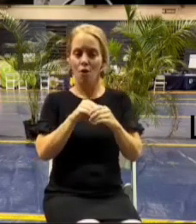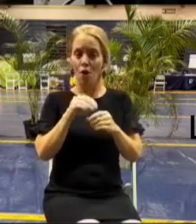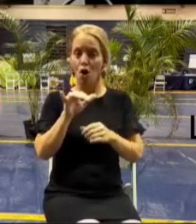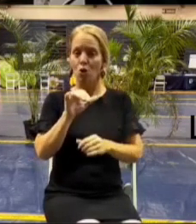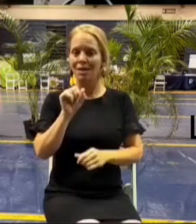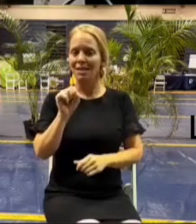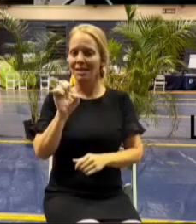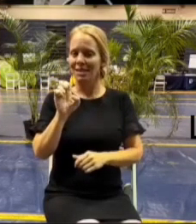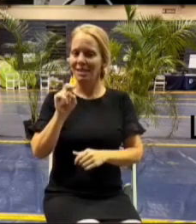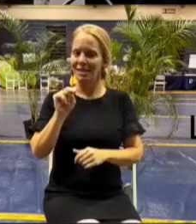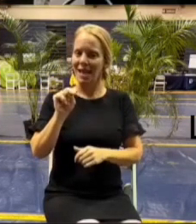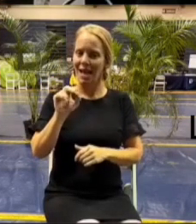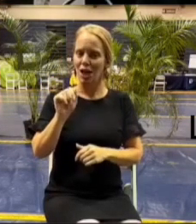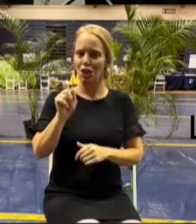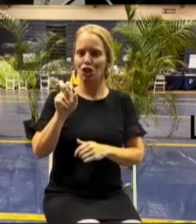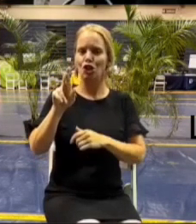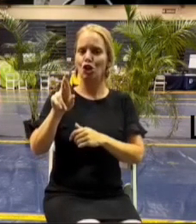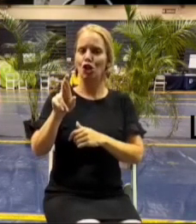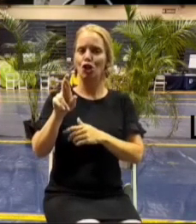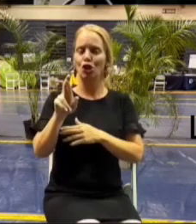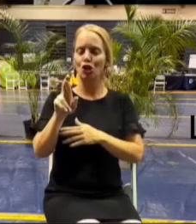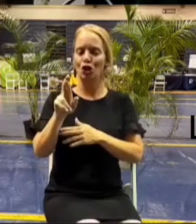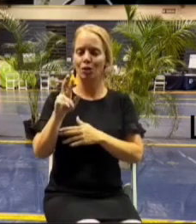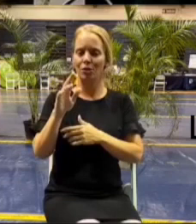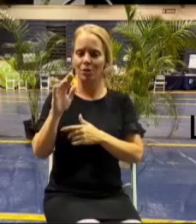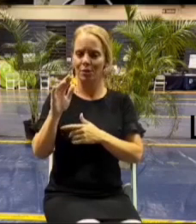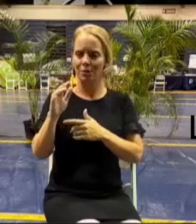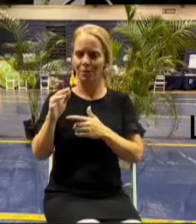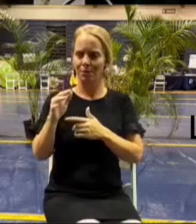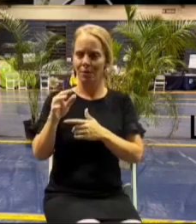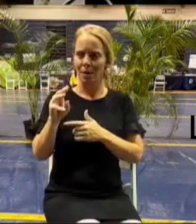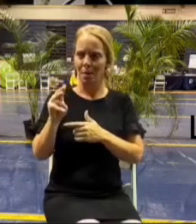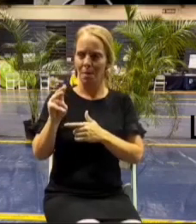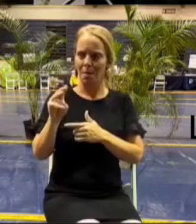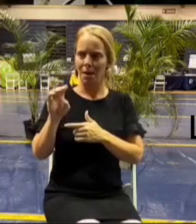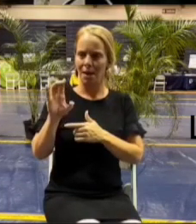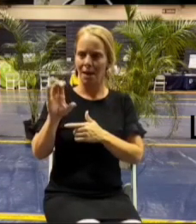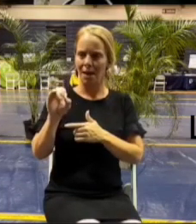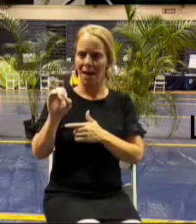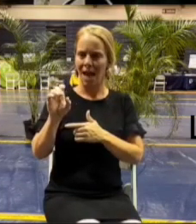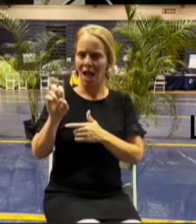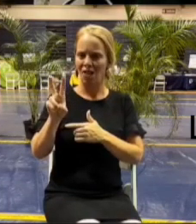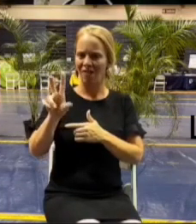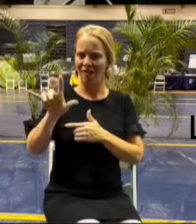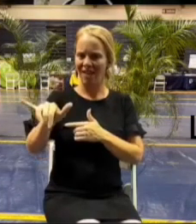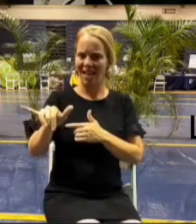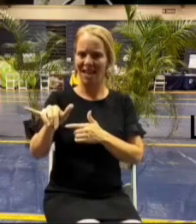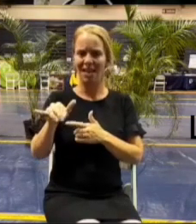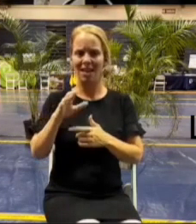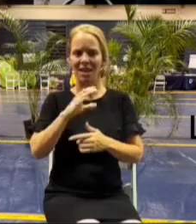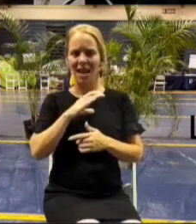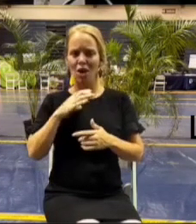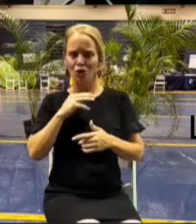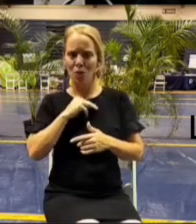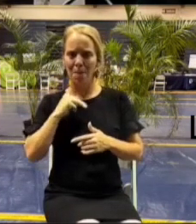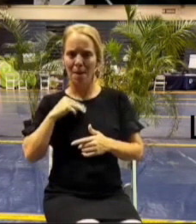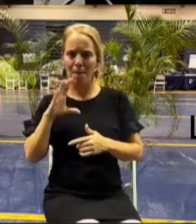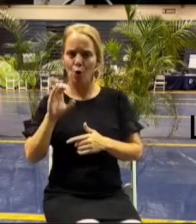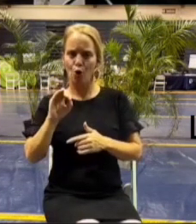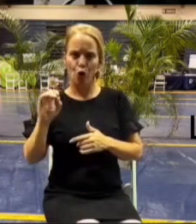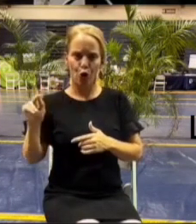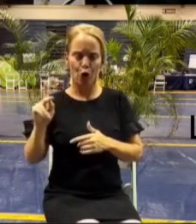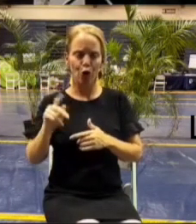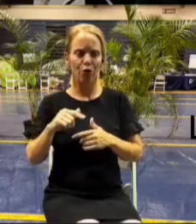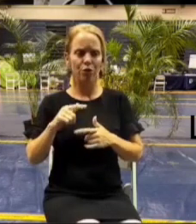mckelvey representative tyson yaki councilmember cook councilmember johnson and